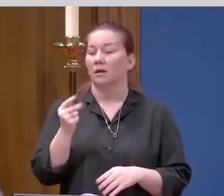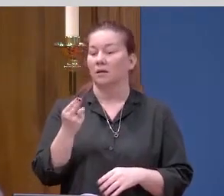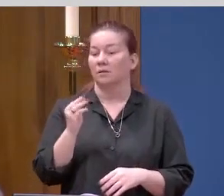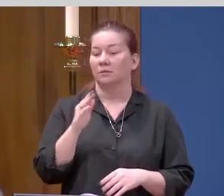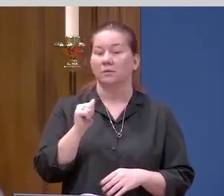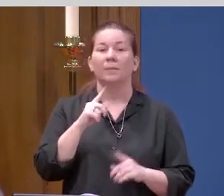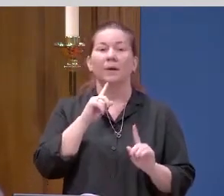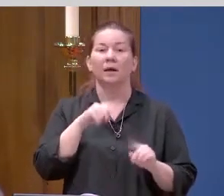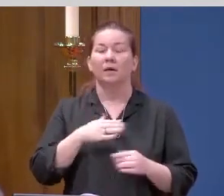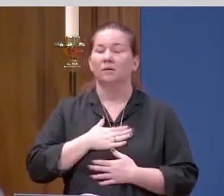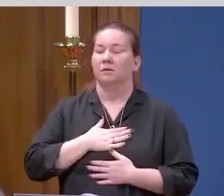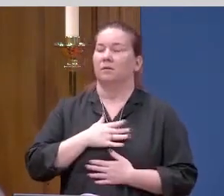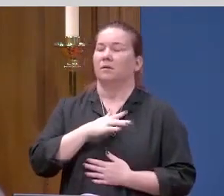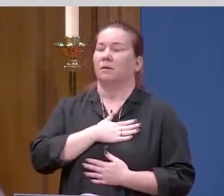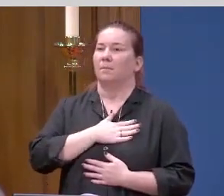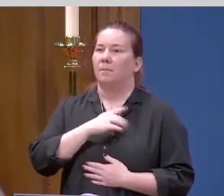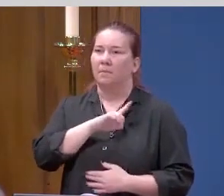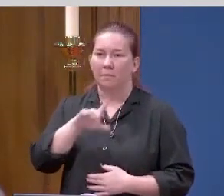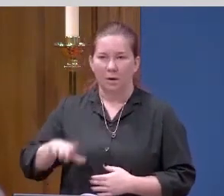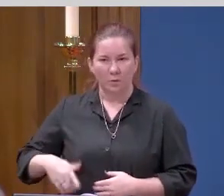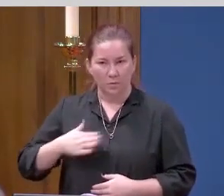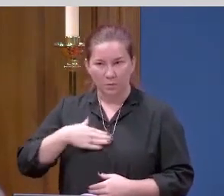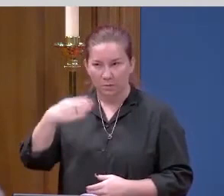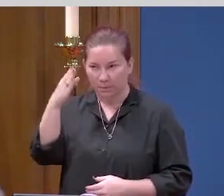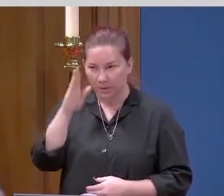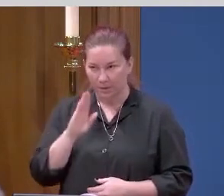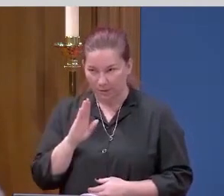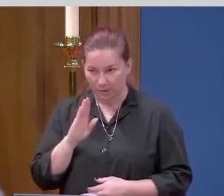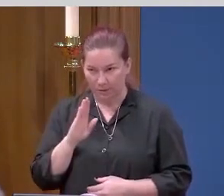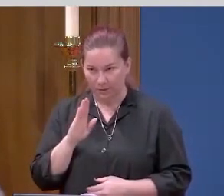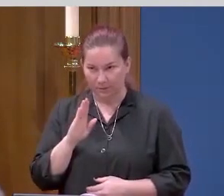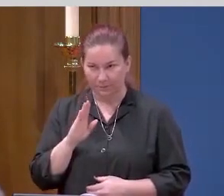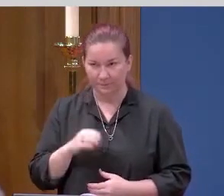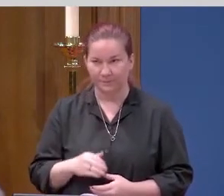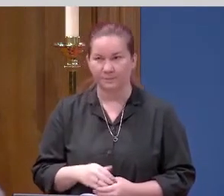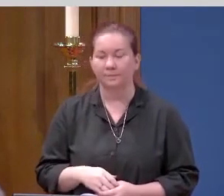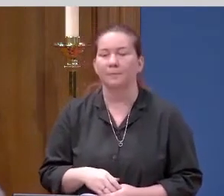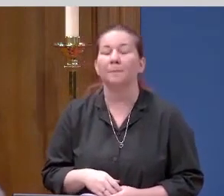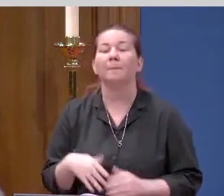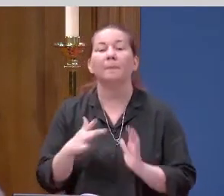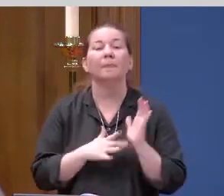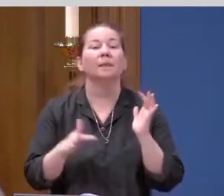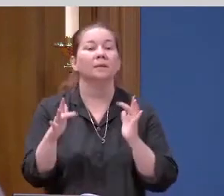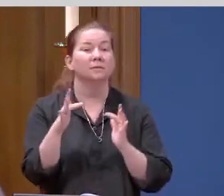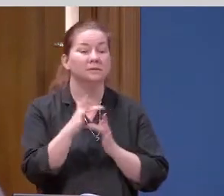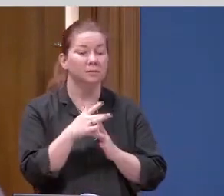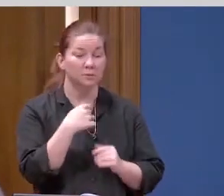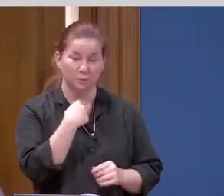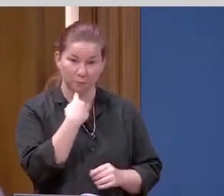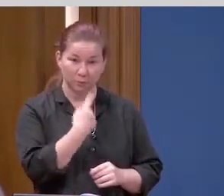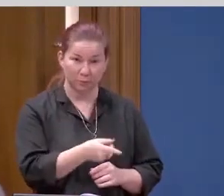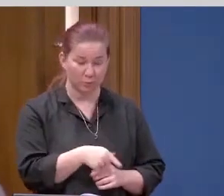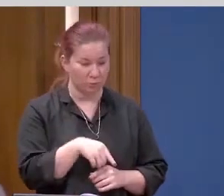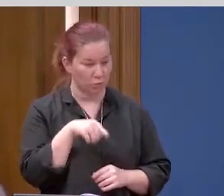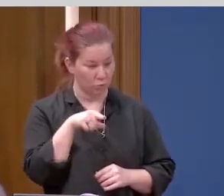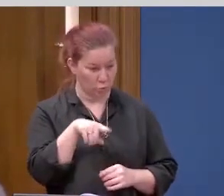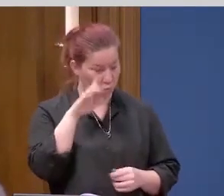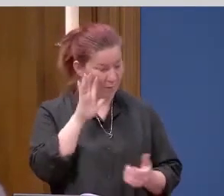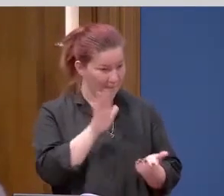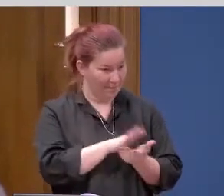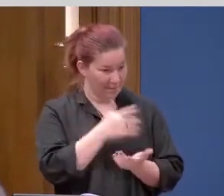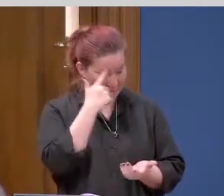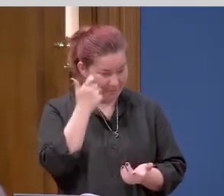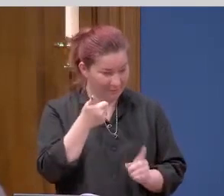him, My Lord and my God. Jesus said to him, Have you believed